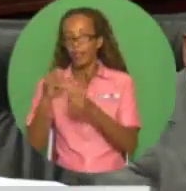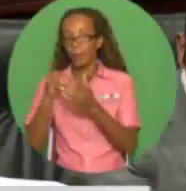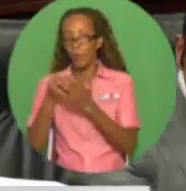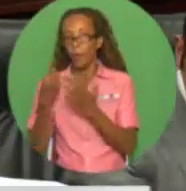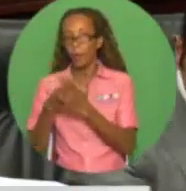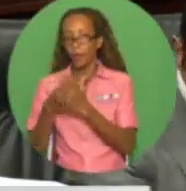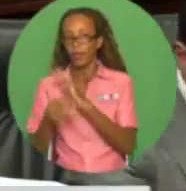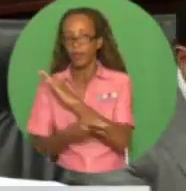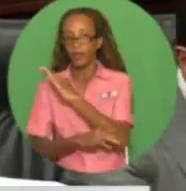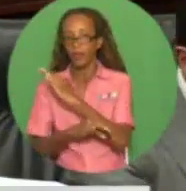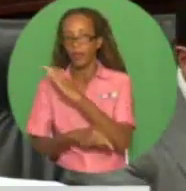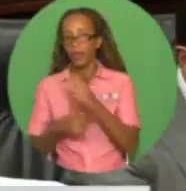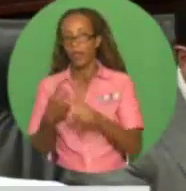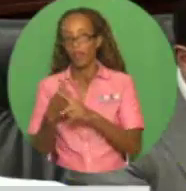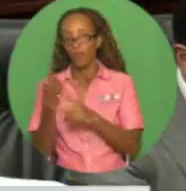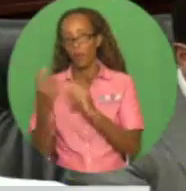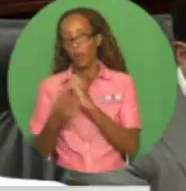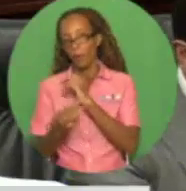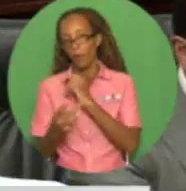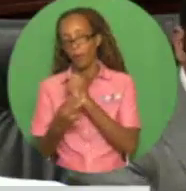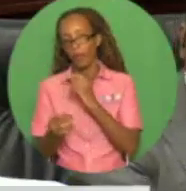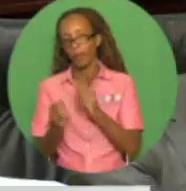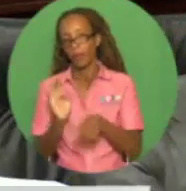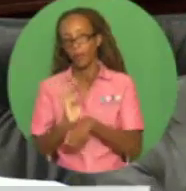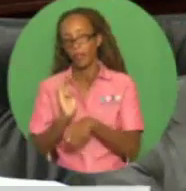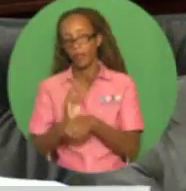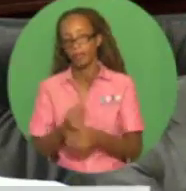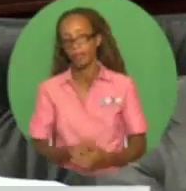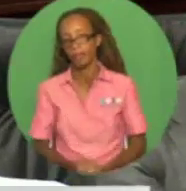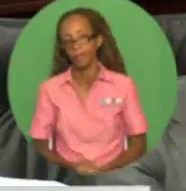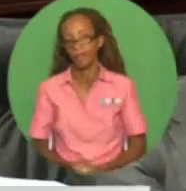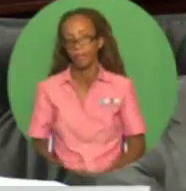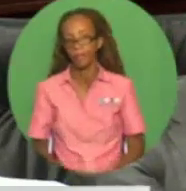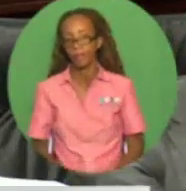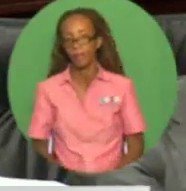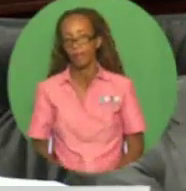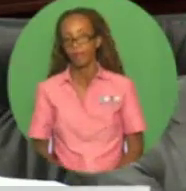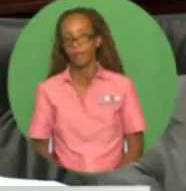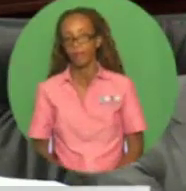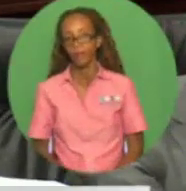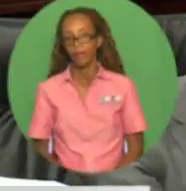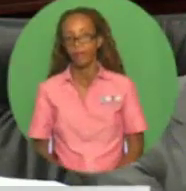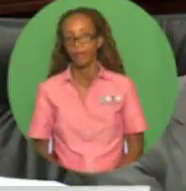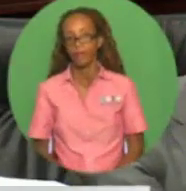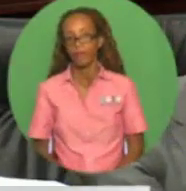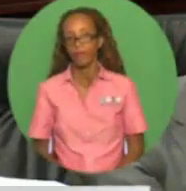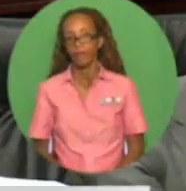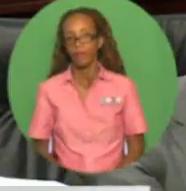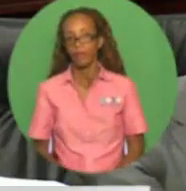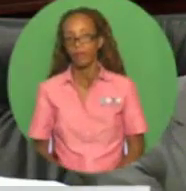from petroleum. Madam Speaker, we have become